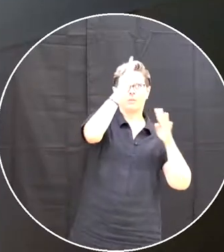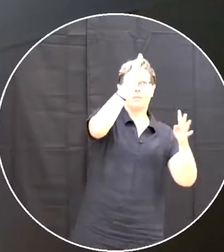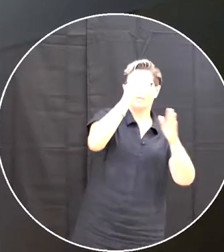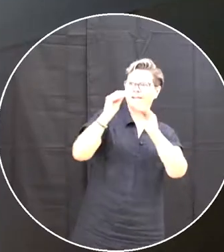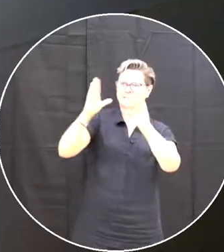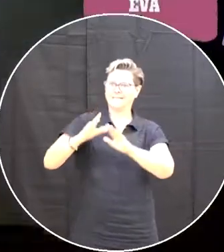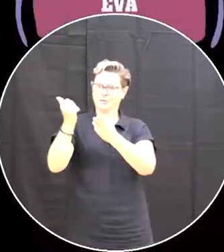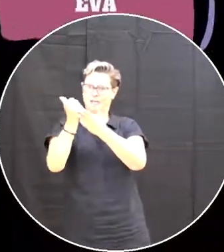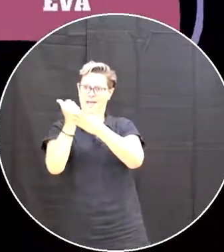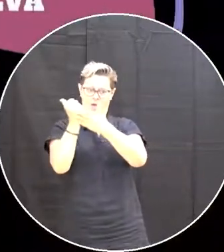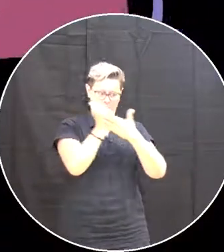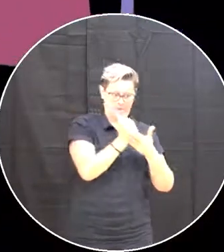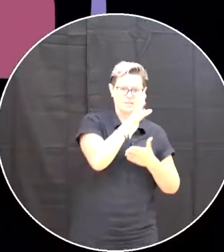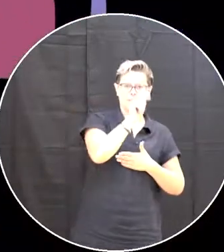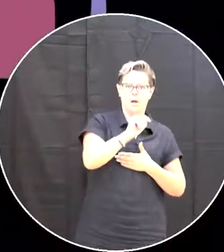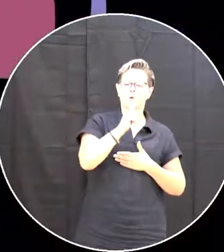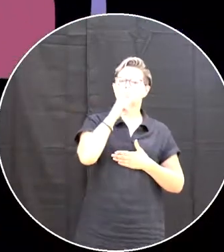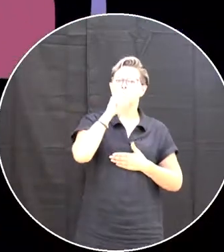it is our project